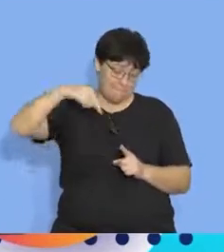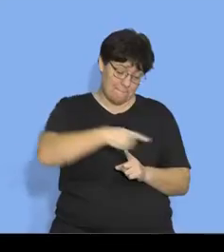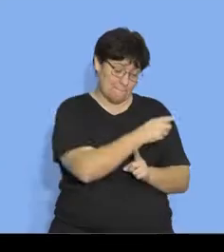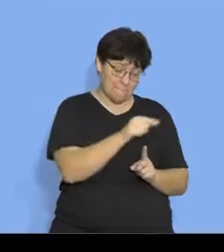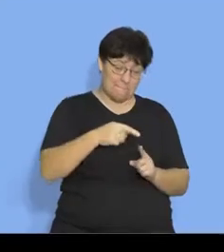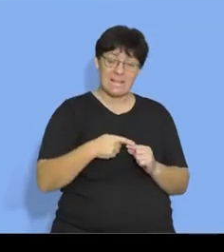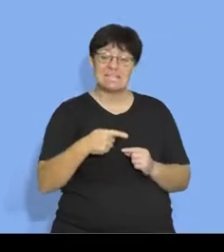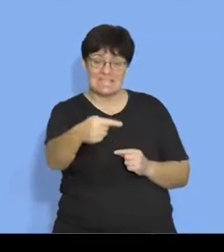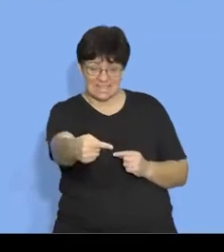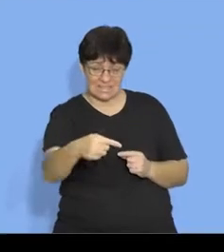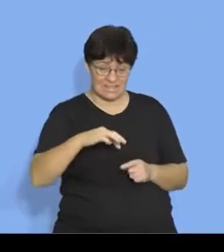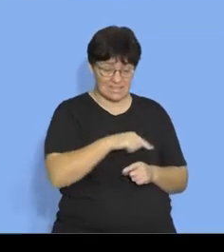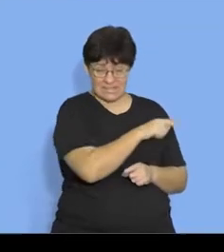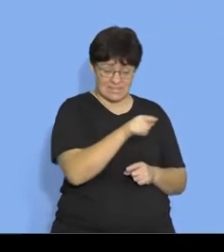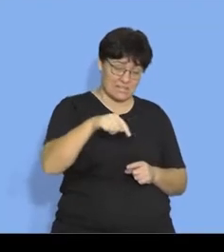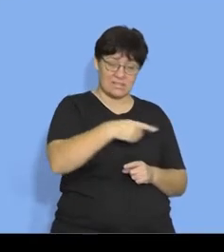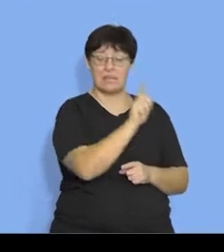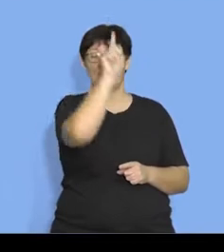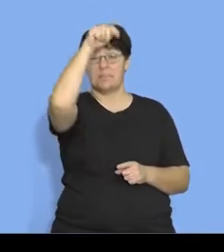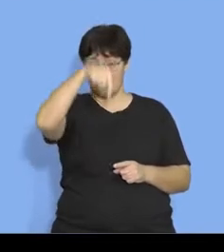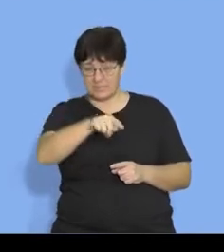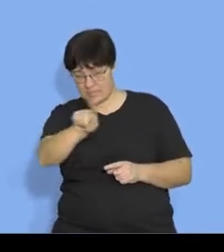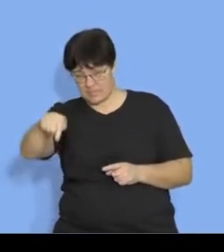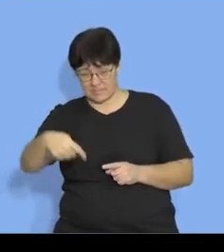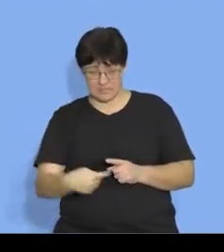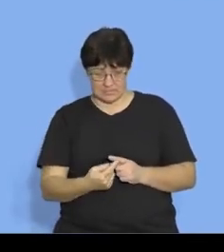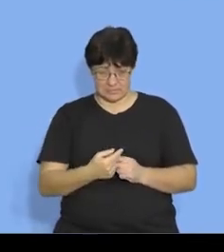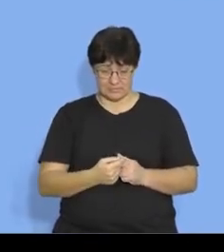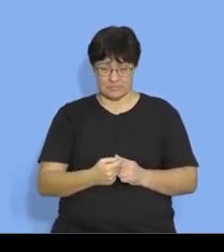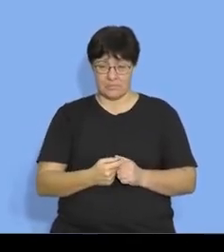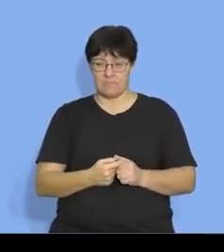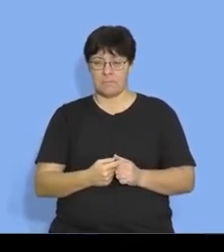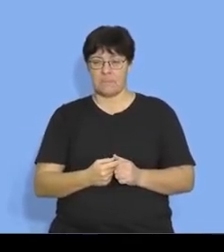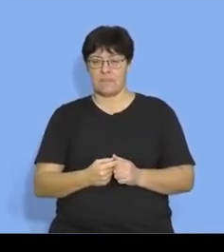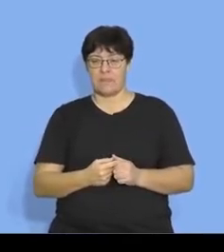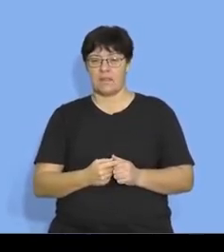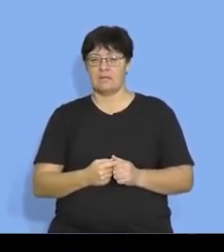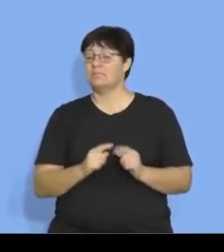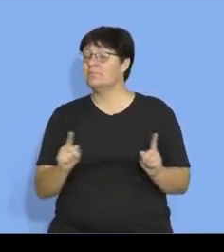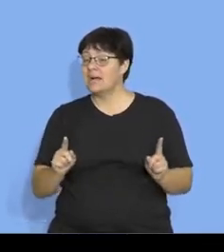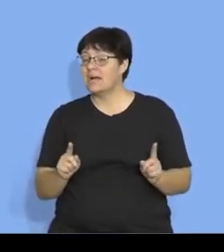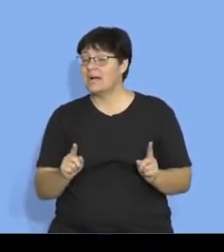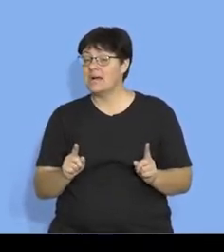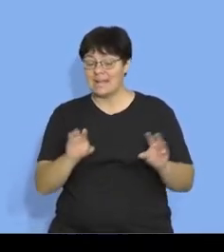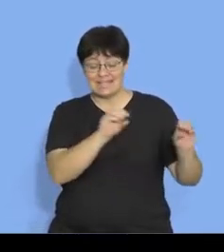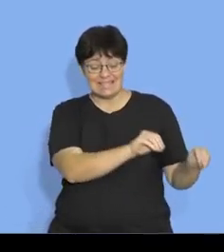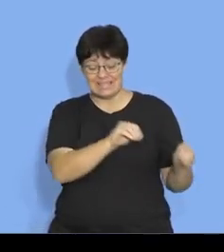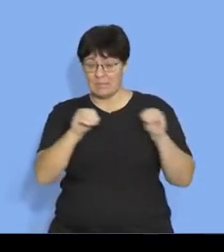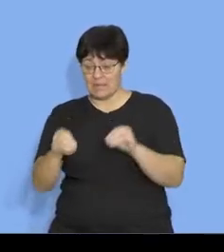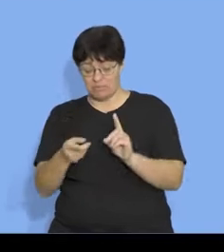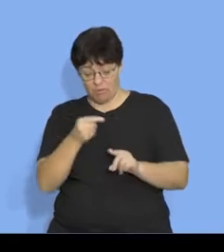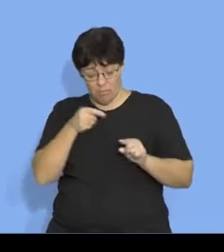in that distance she has gone up and down and around and right and left but her